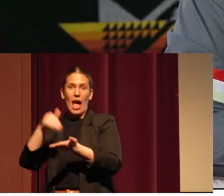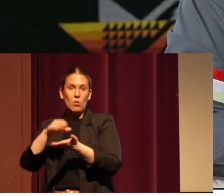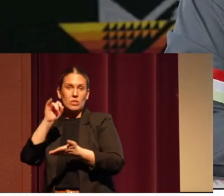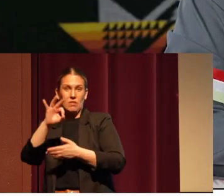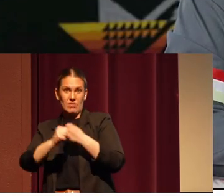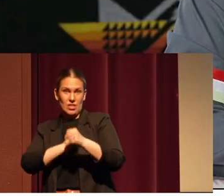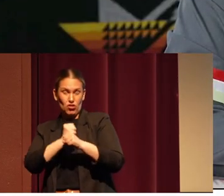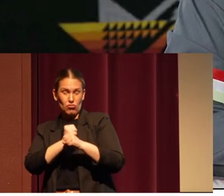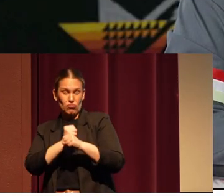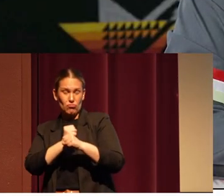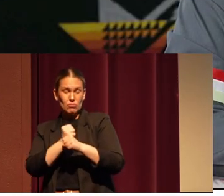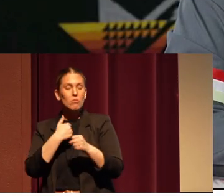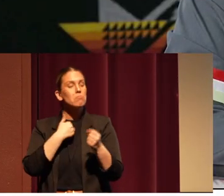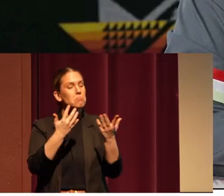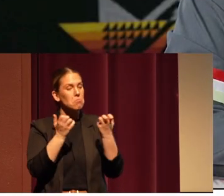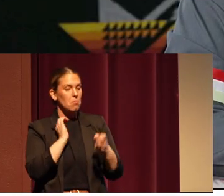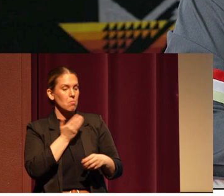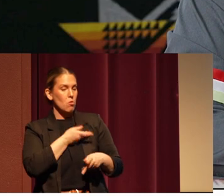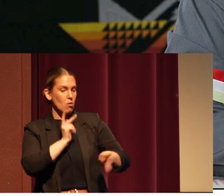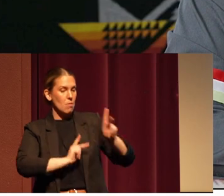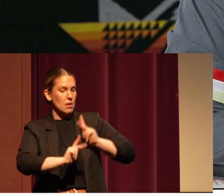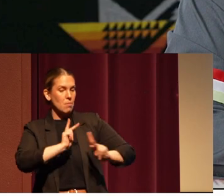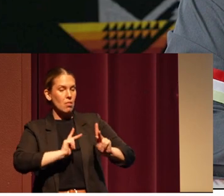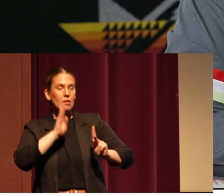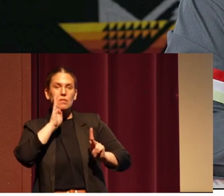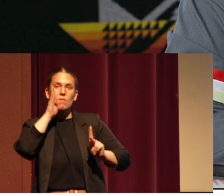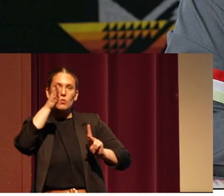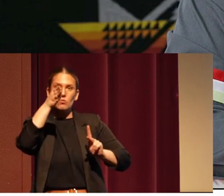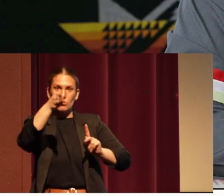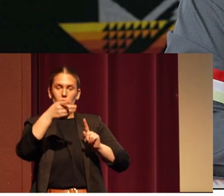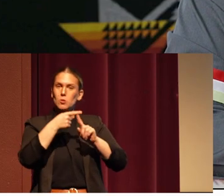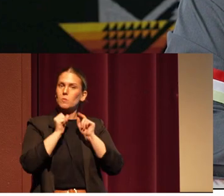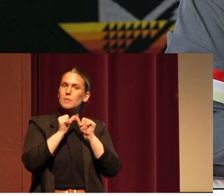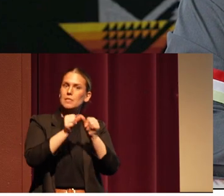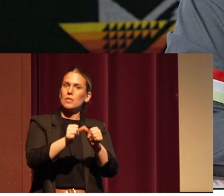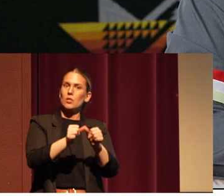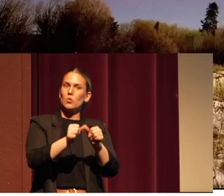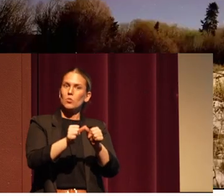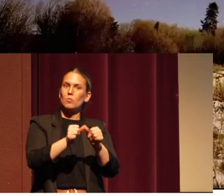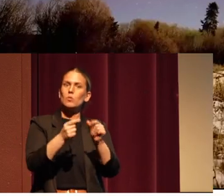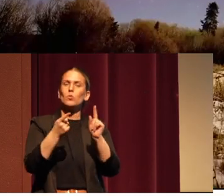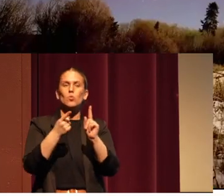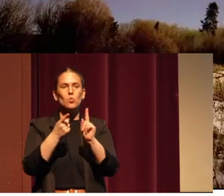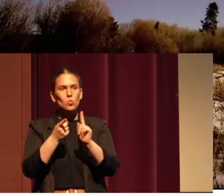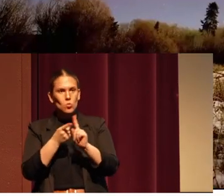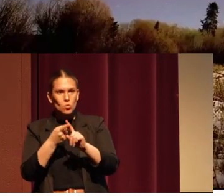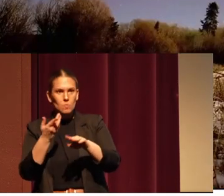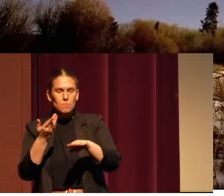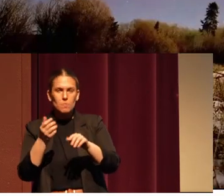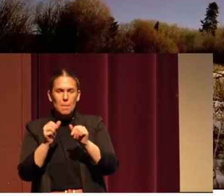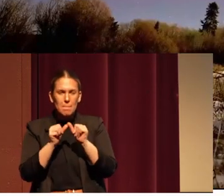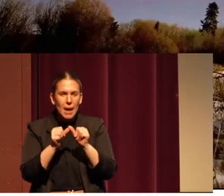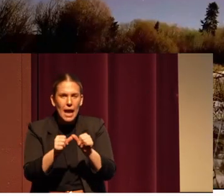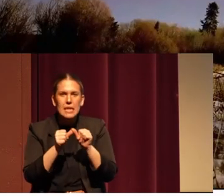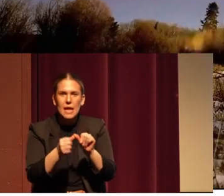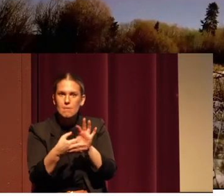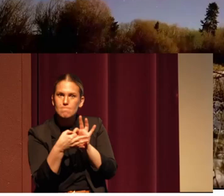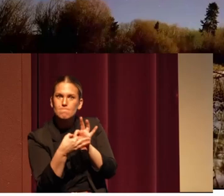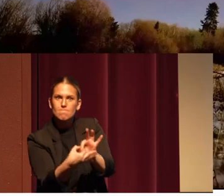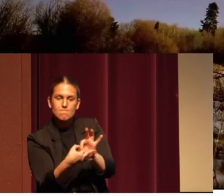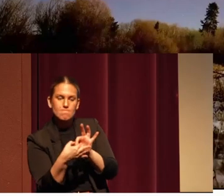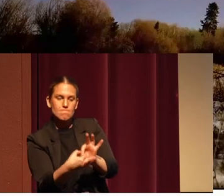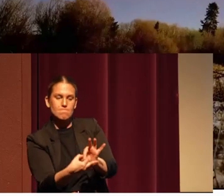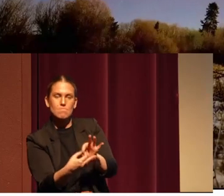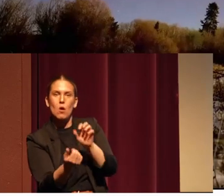I want our people in the future to continue to maintain their relationship to the land